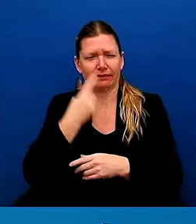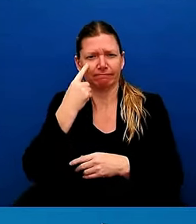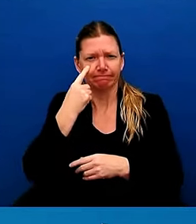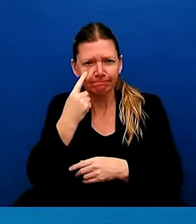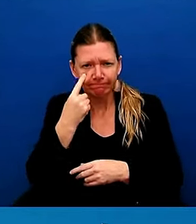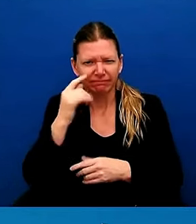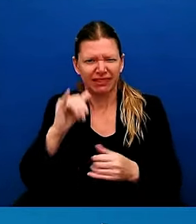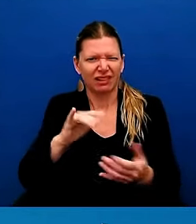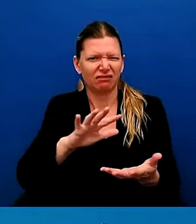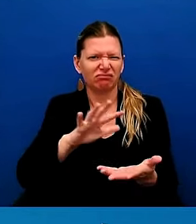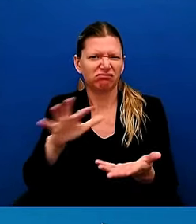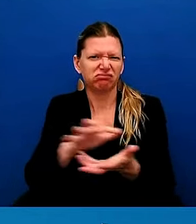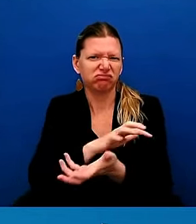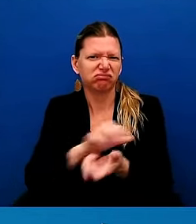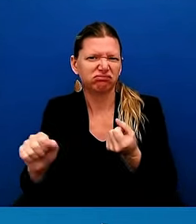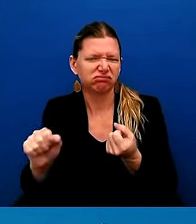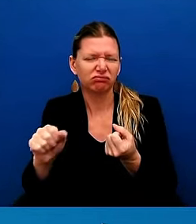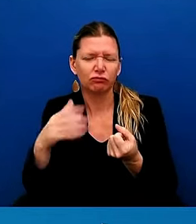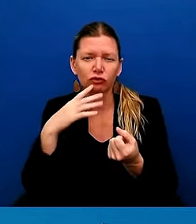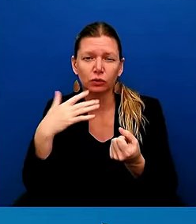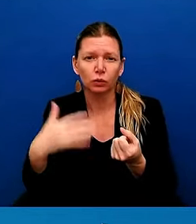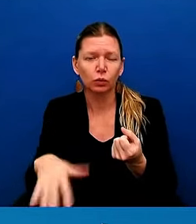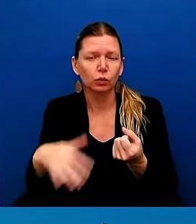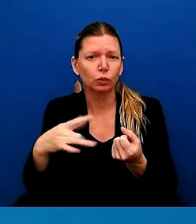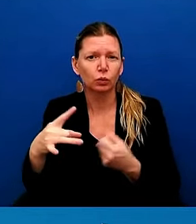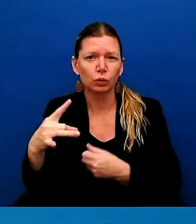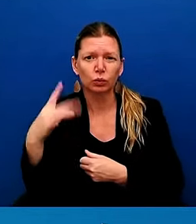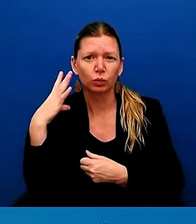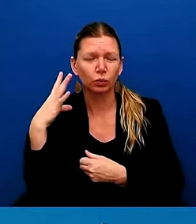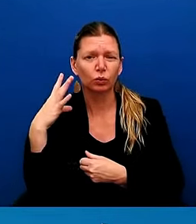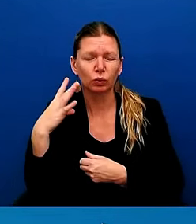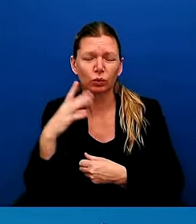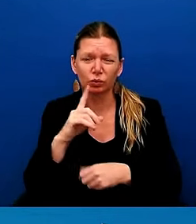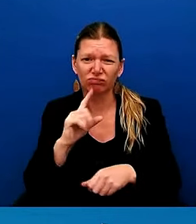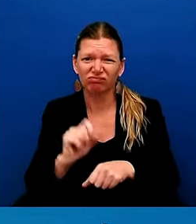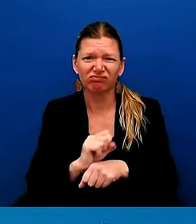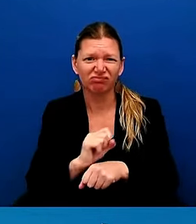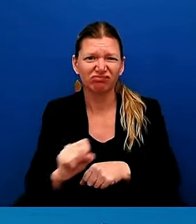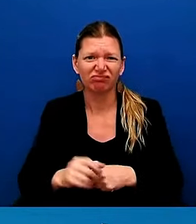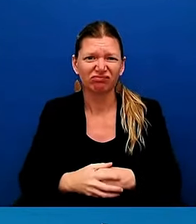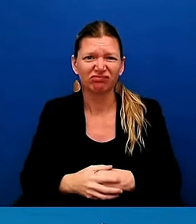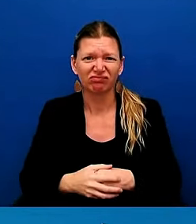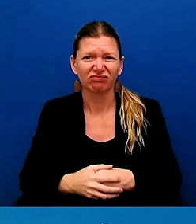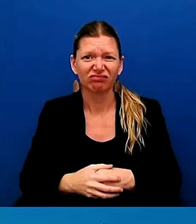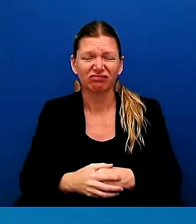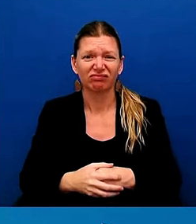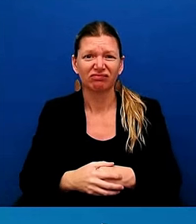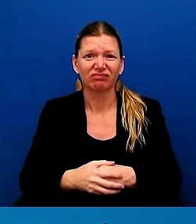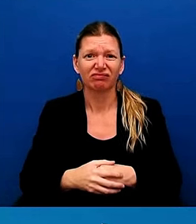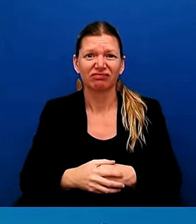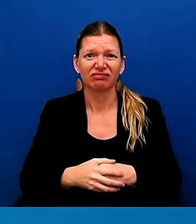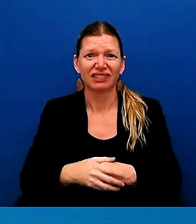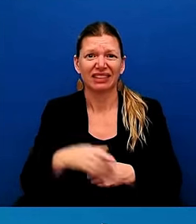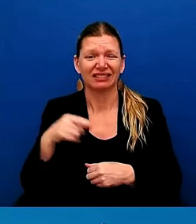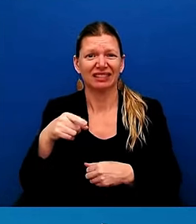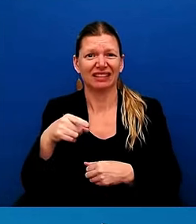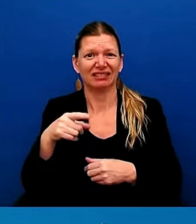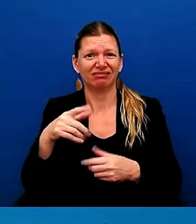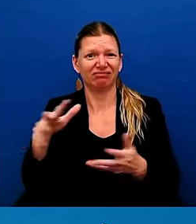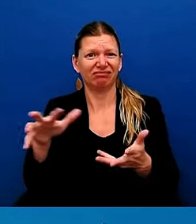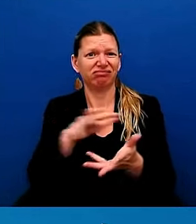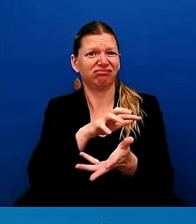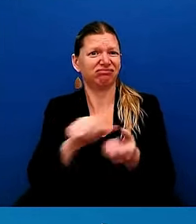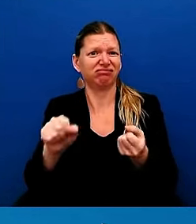And it is particularly devastating in terms of the loss of life